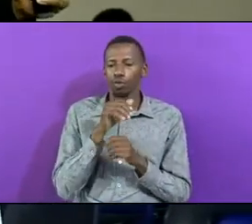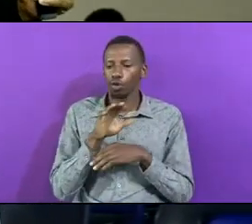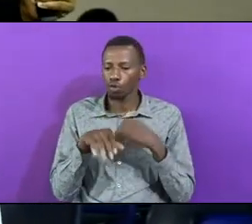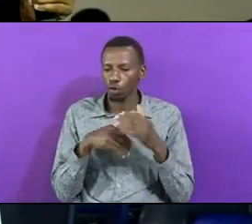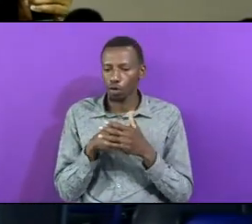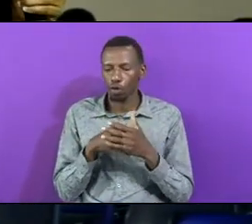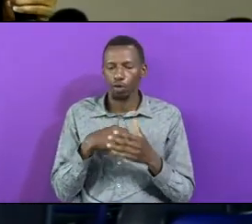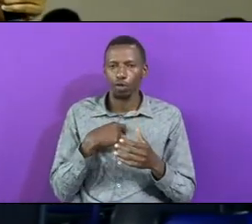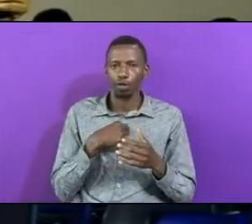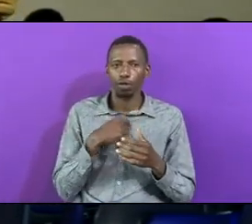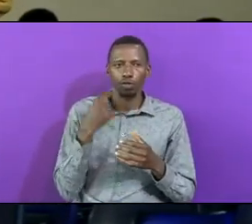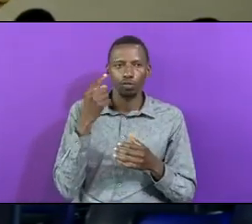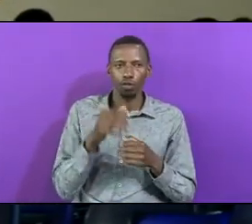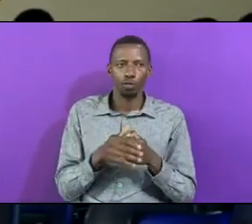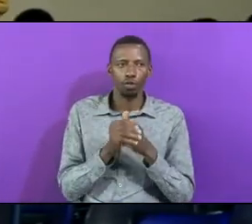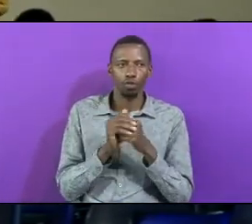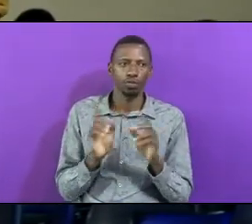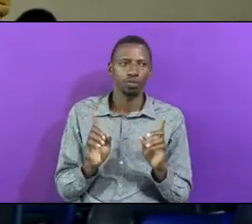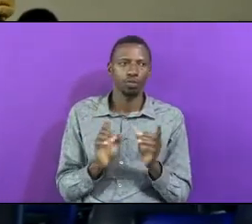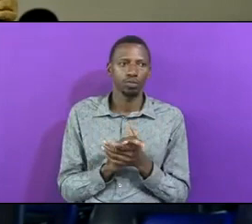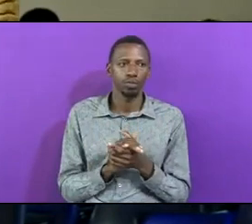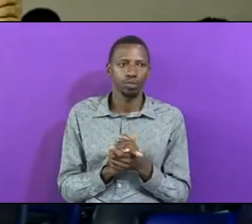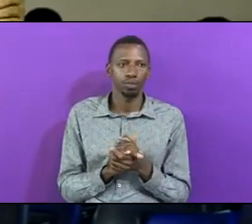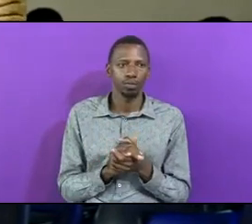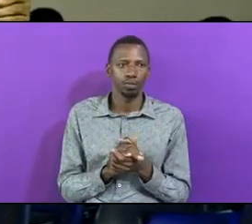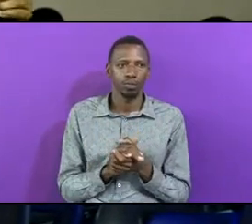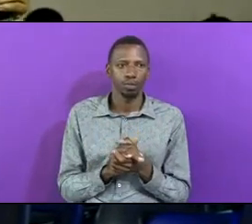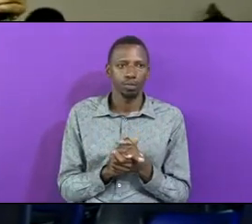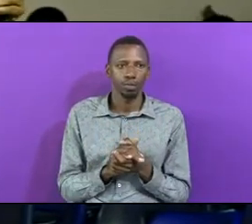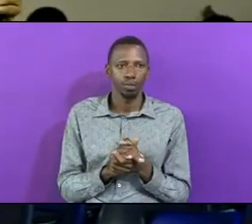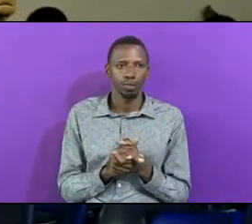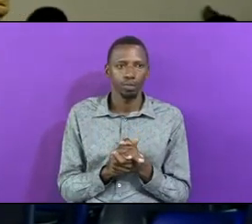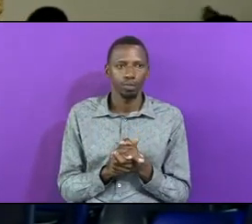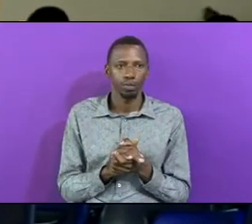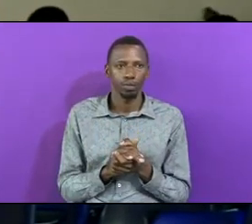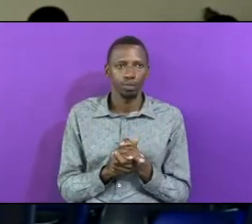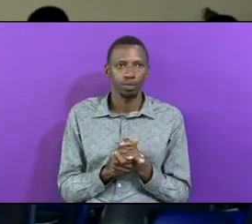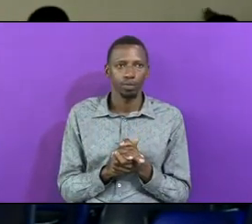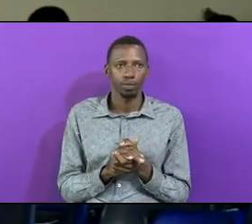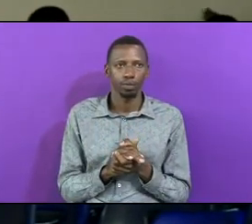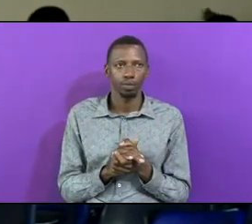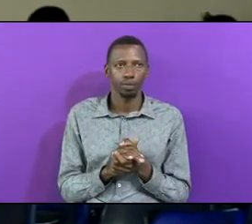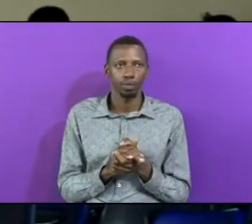Sister Mercy Kuna Nguo Zanini Zaibada